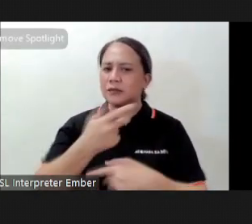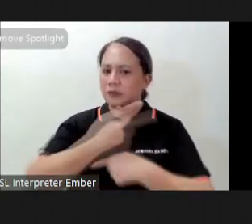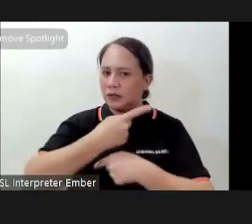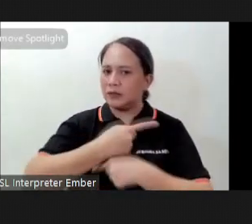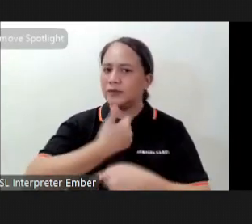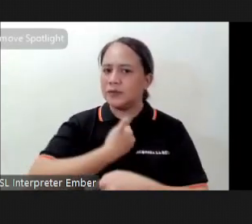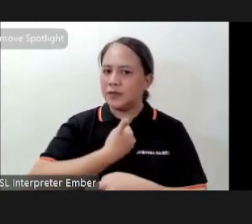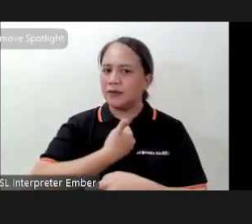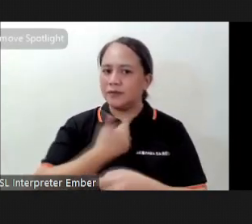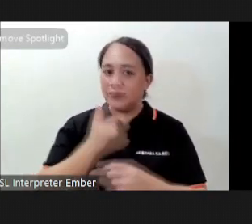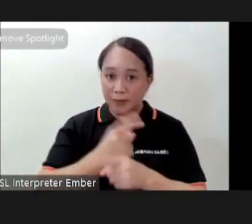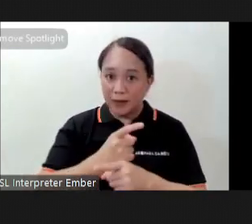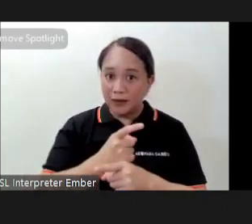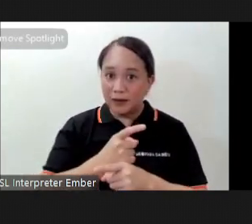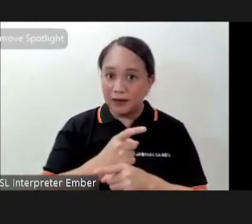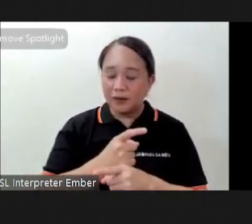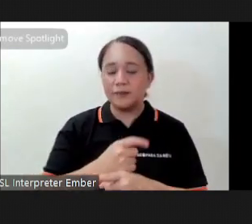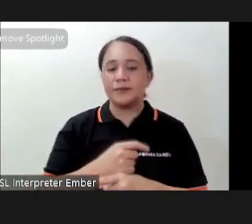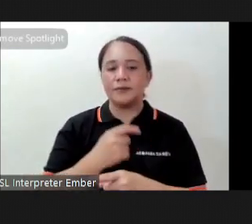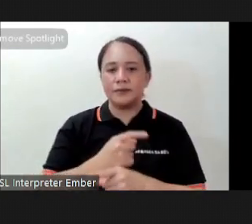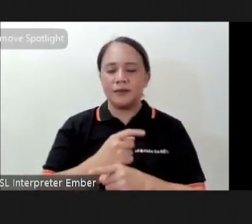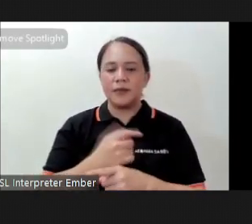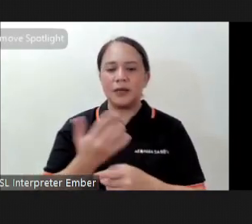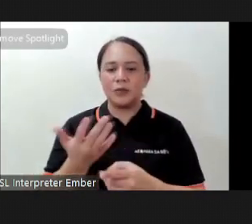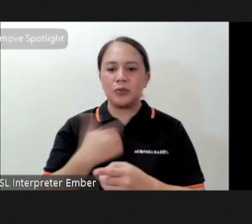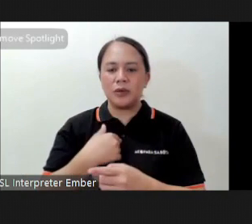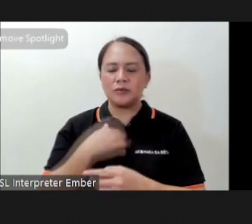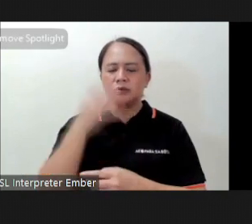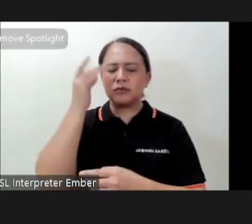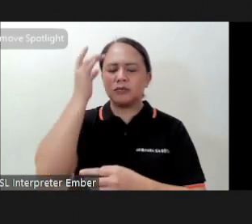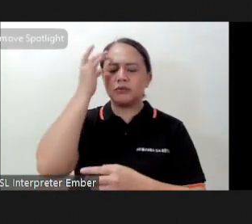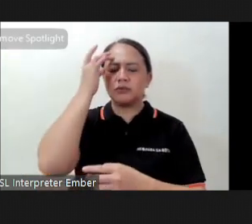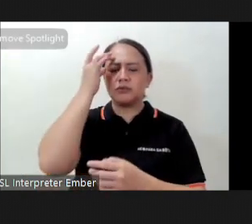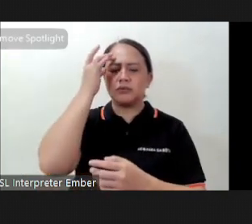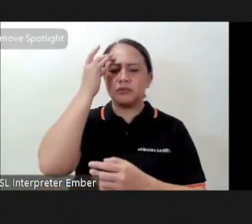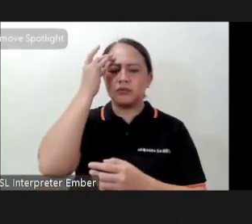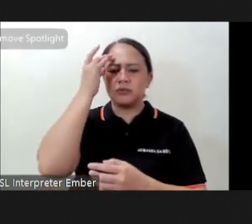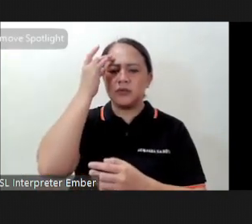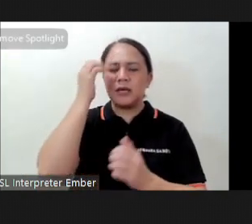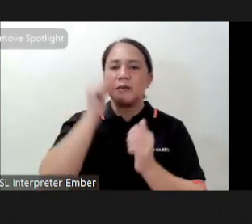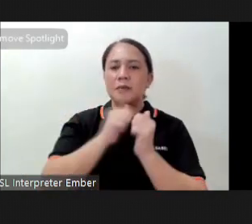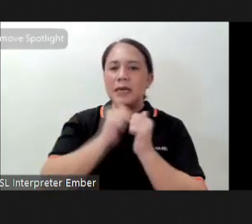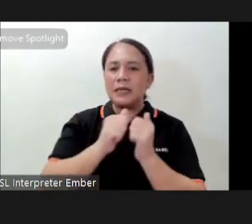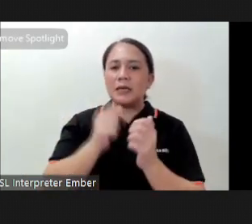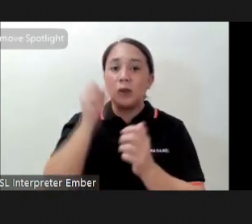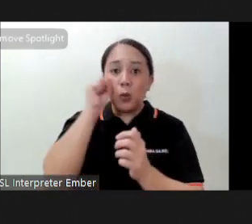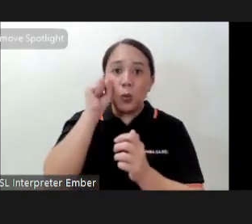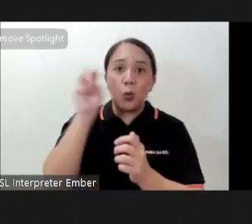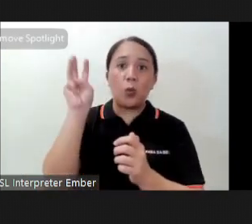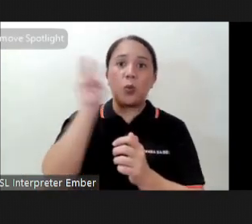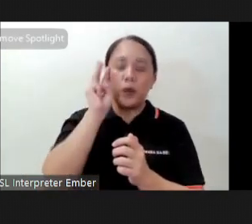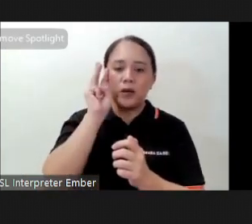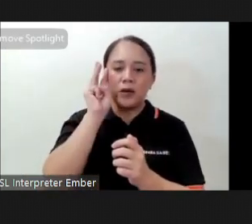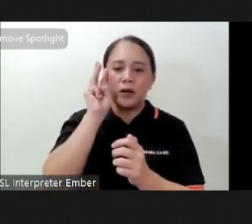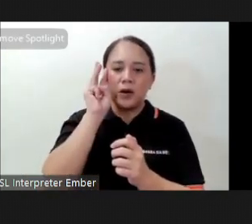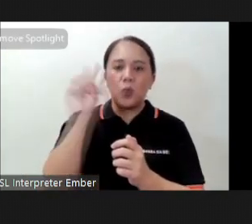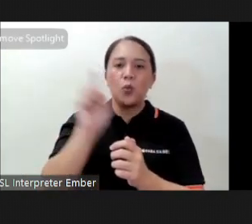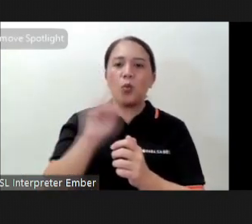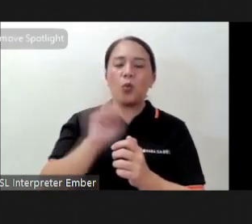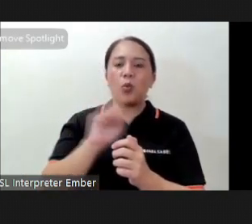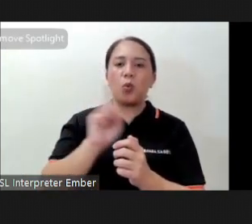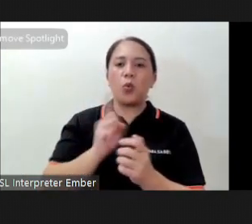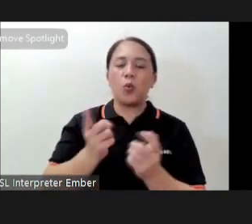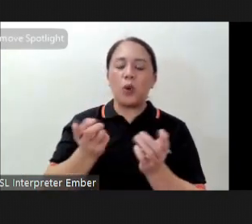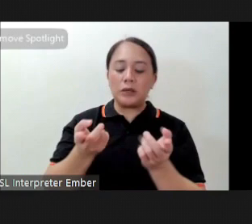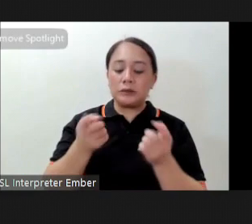ourselves diba so mindfulness is about being mindful of what's going on